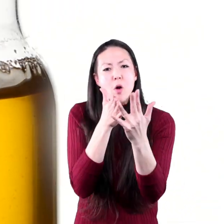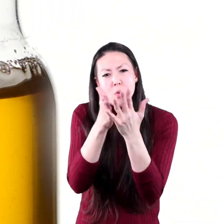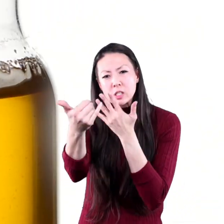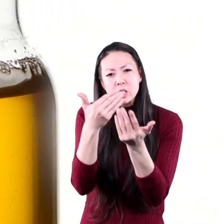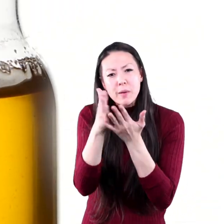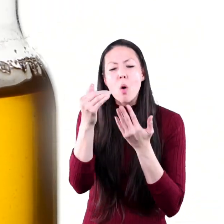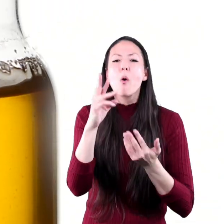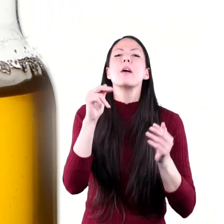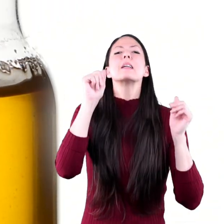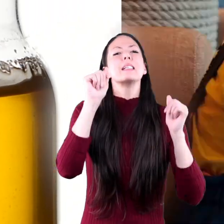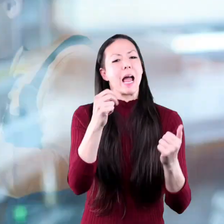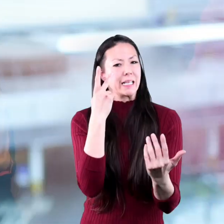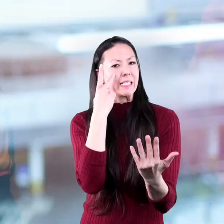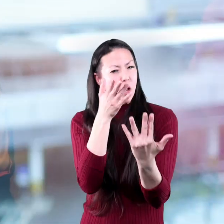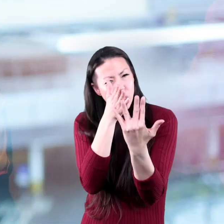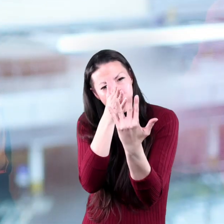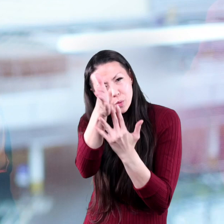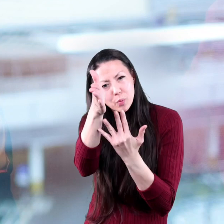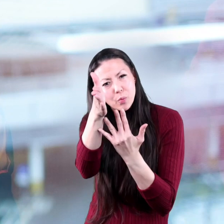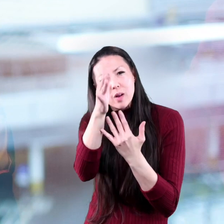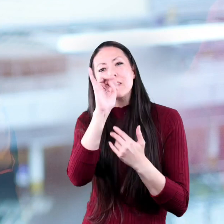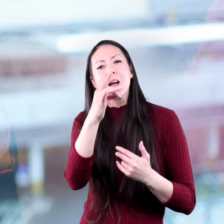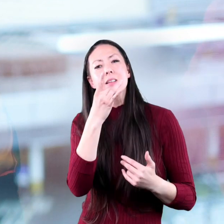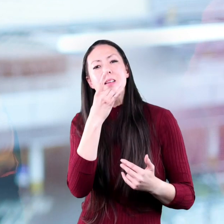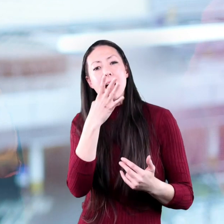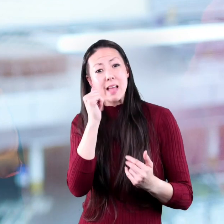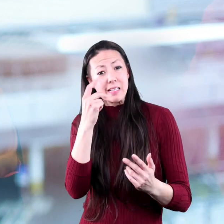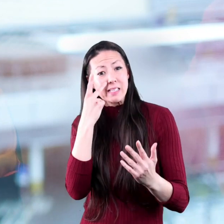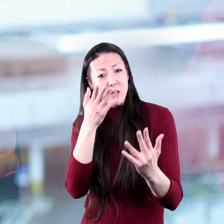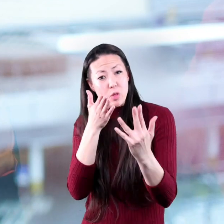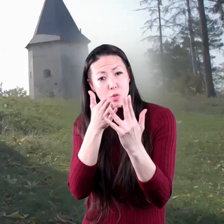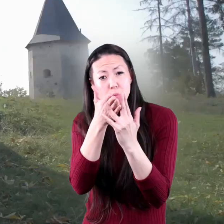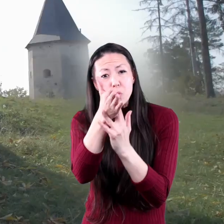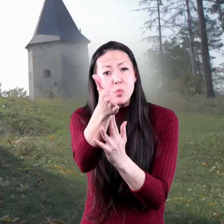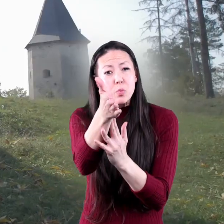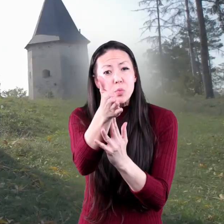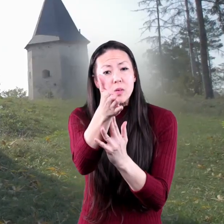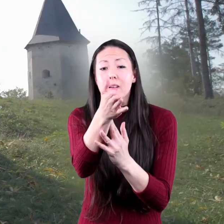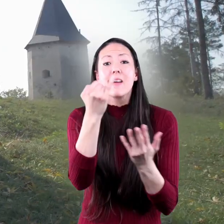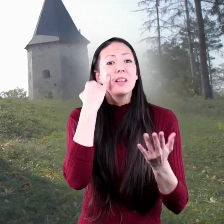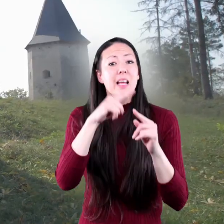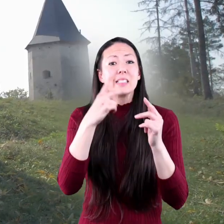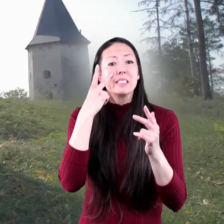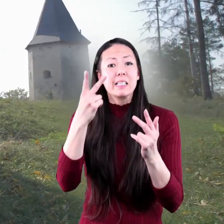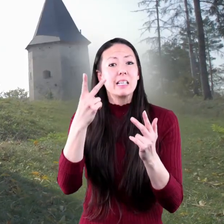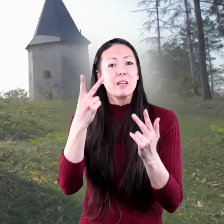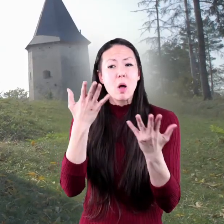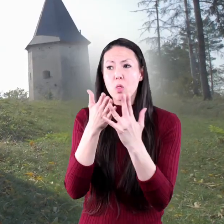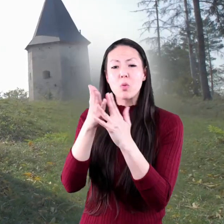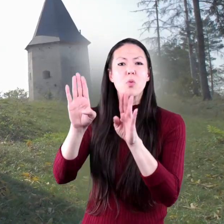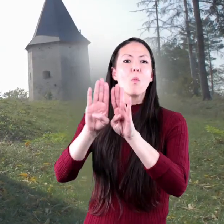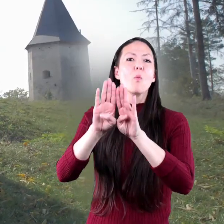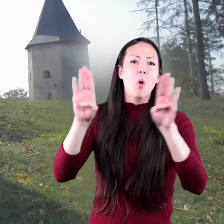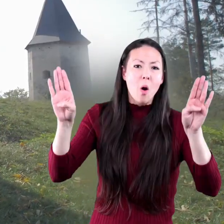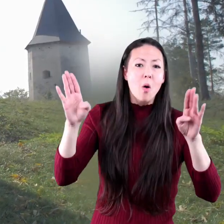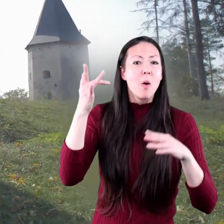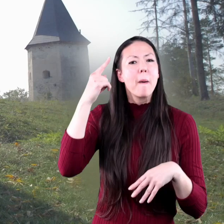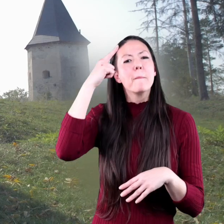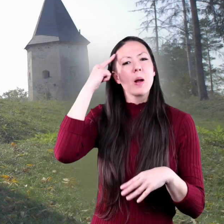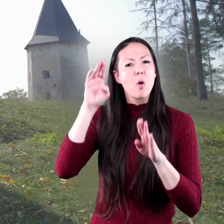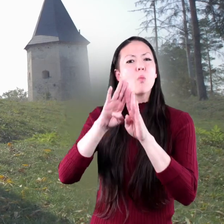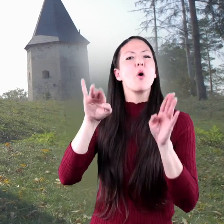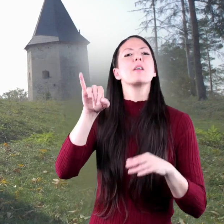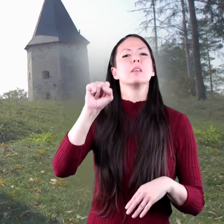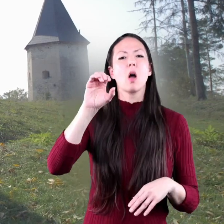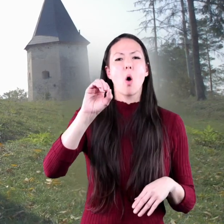or see-through. We can see light streaming through a window, but cannot see it coming through a wall. That's because a